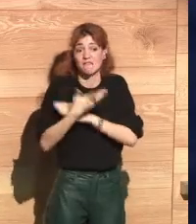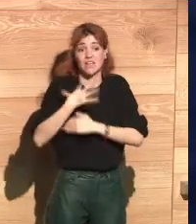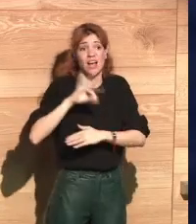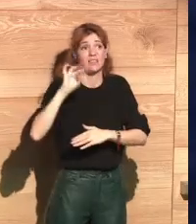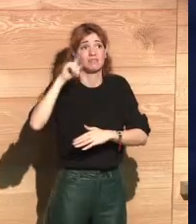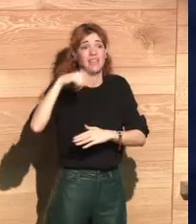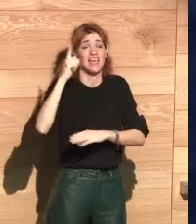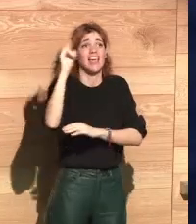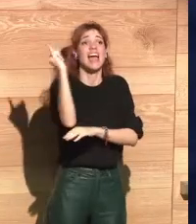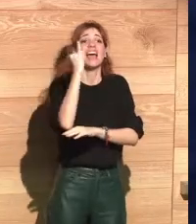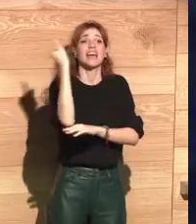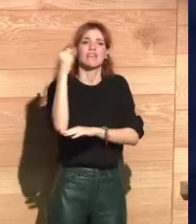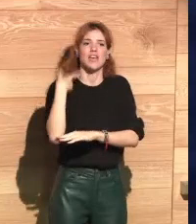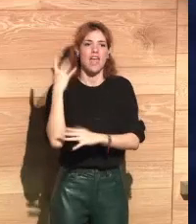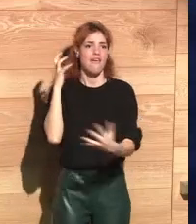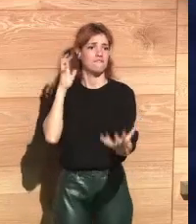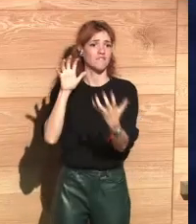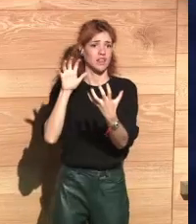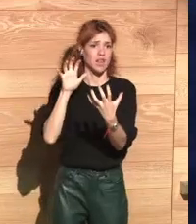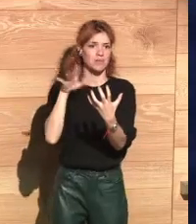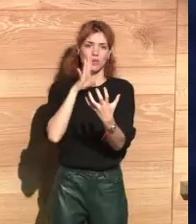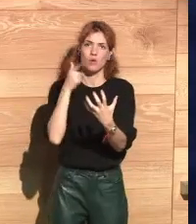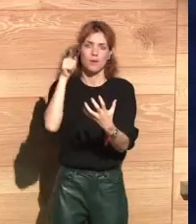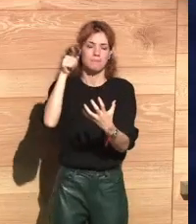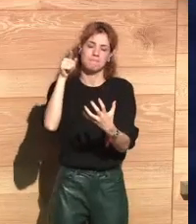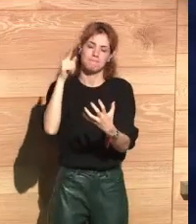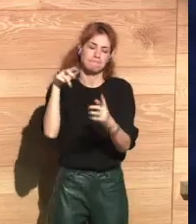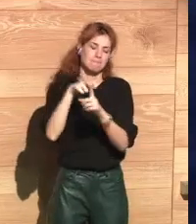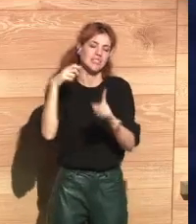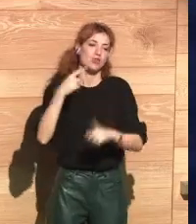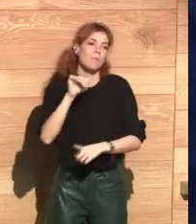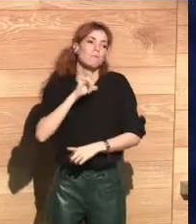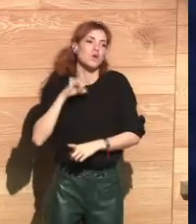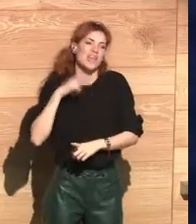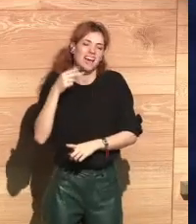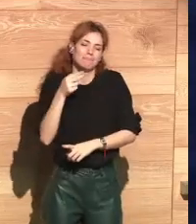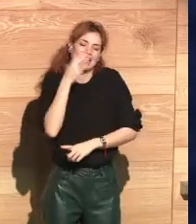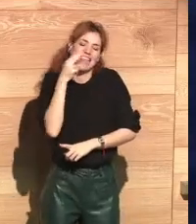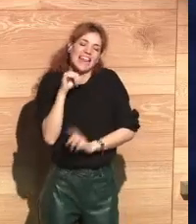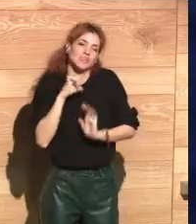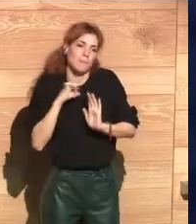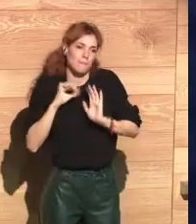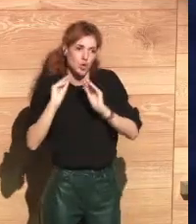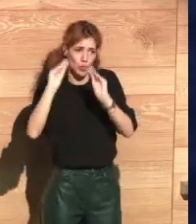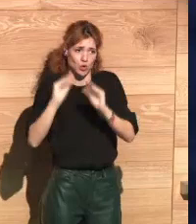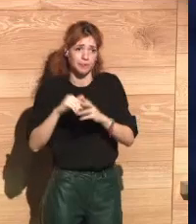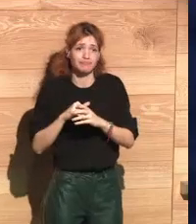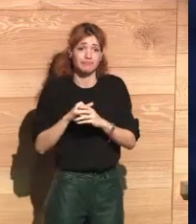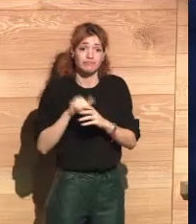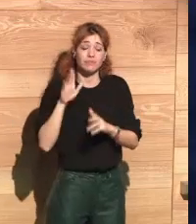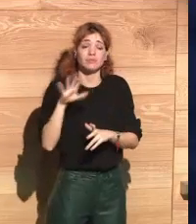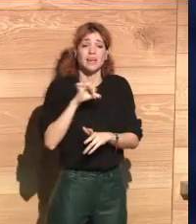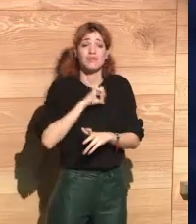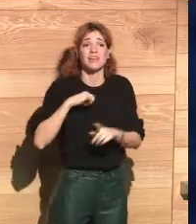also, they clash against their leaders who have their own interests and their own